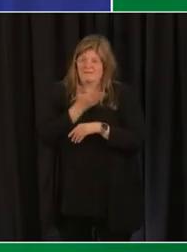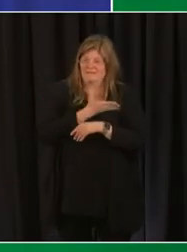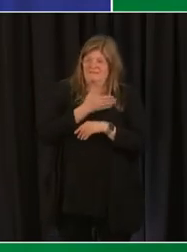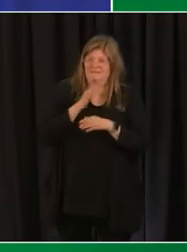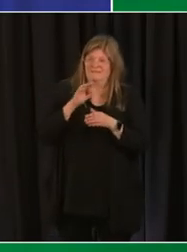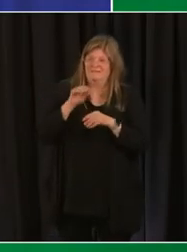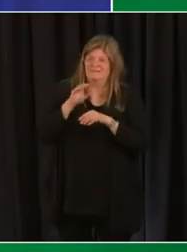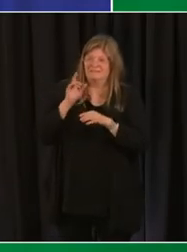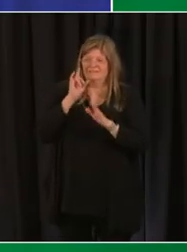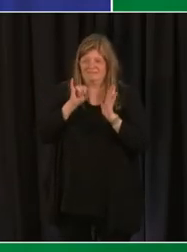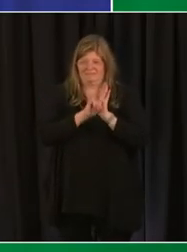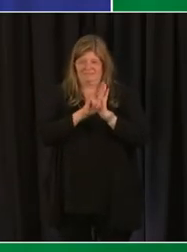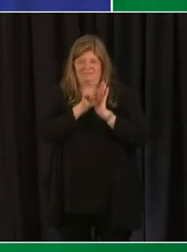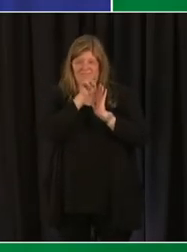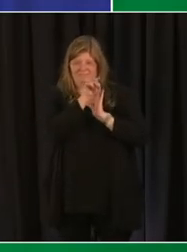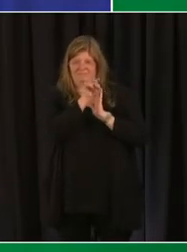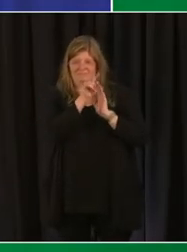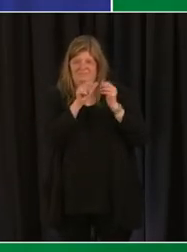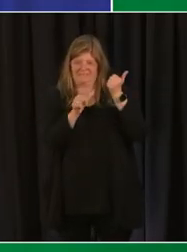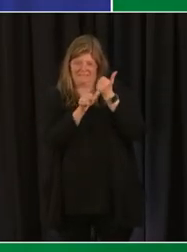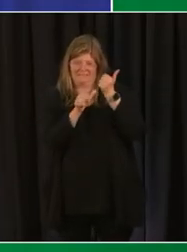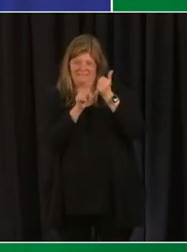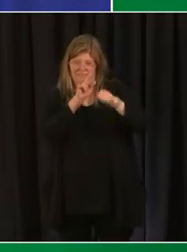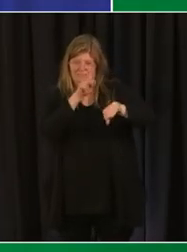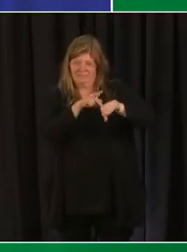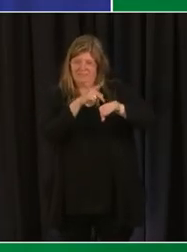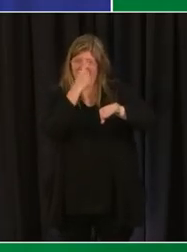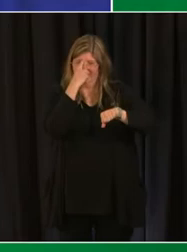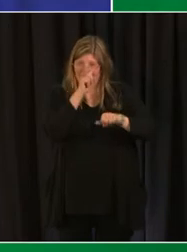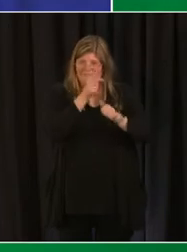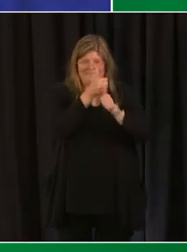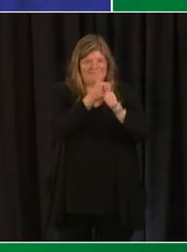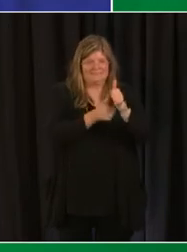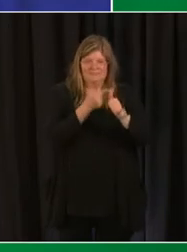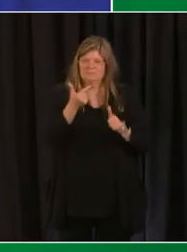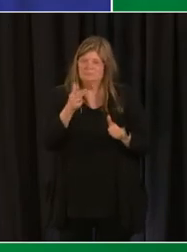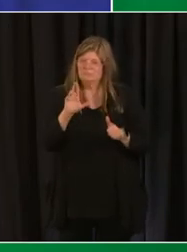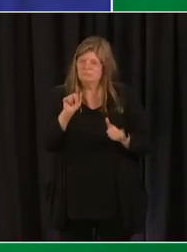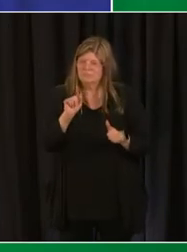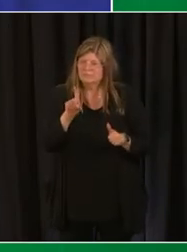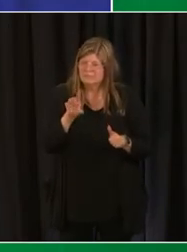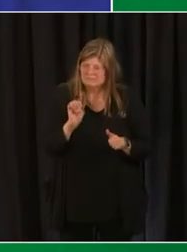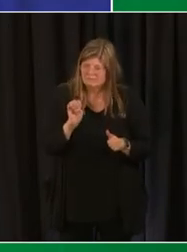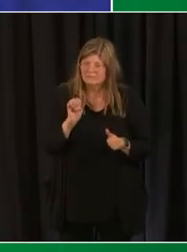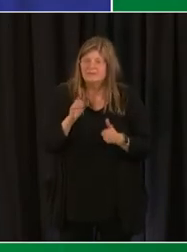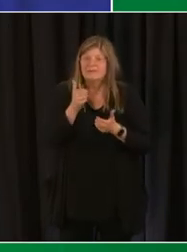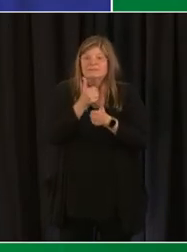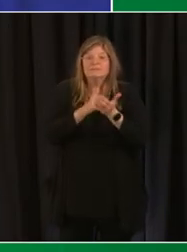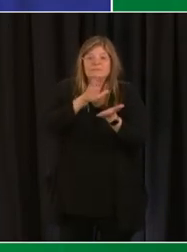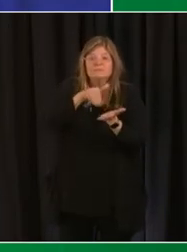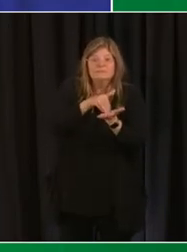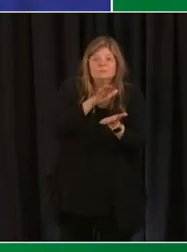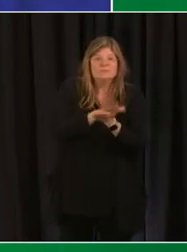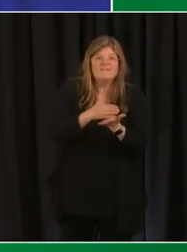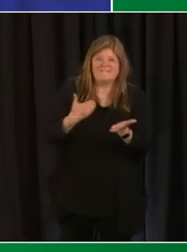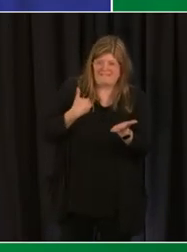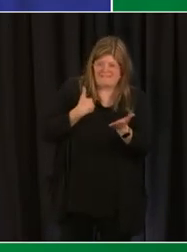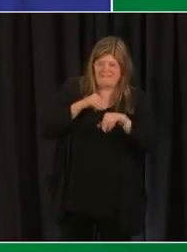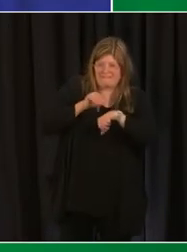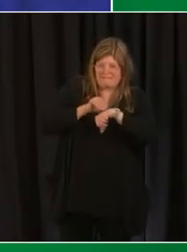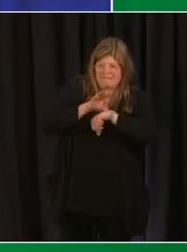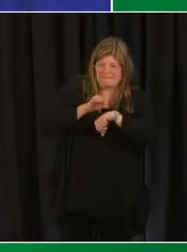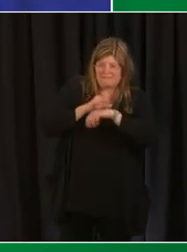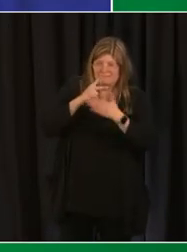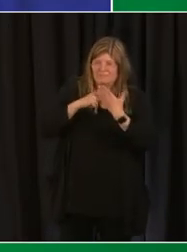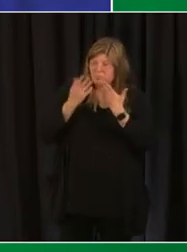schools have an identified assistant principal for each grade all of our middle schools should have advisory programs and so your student may have an